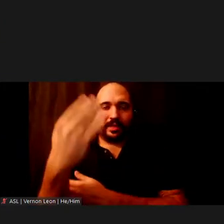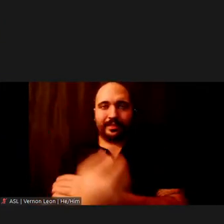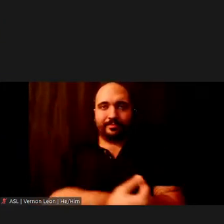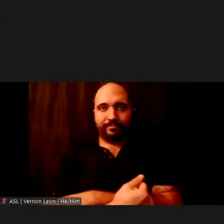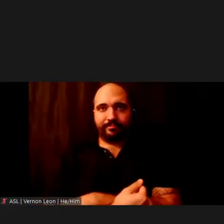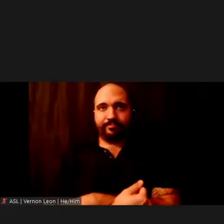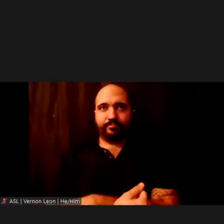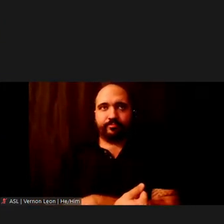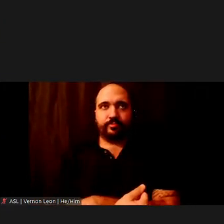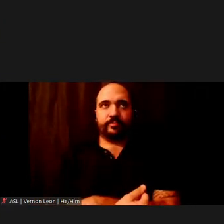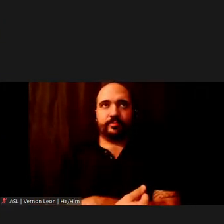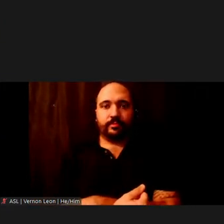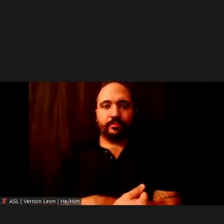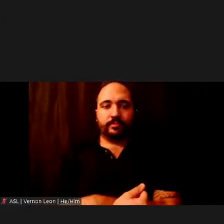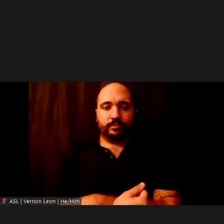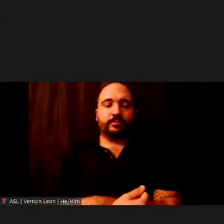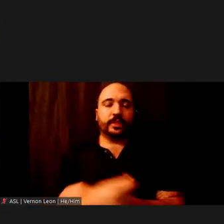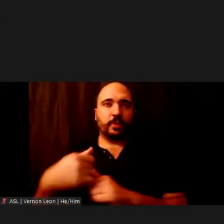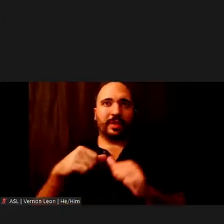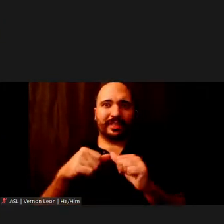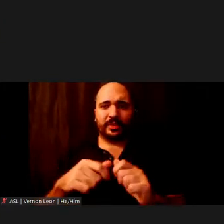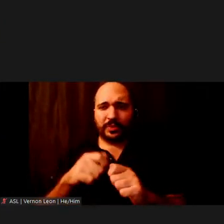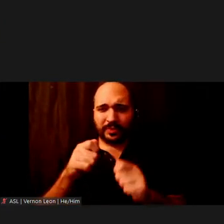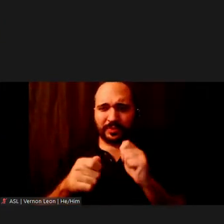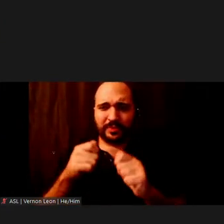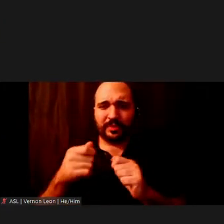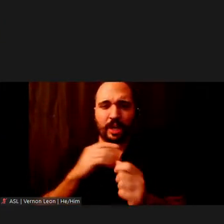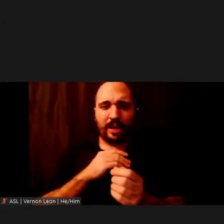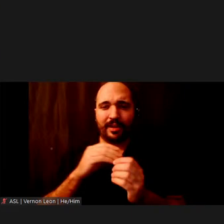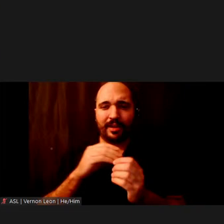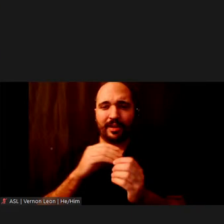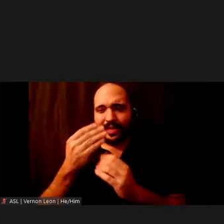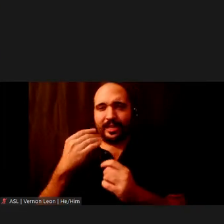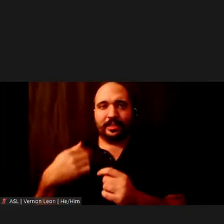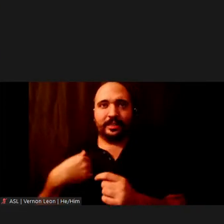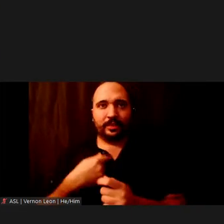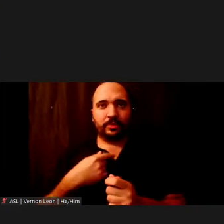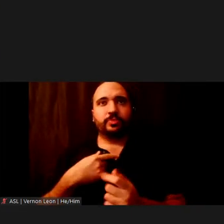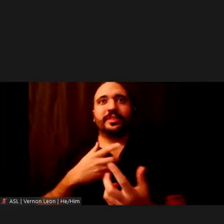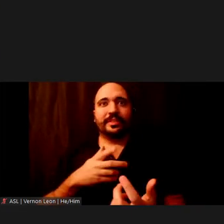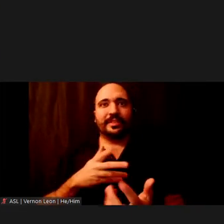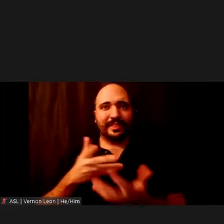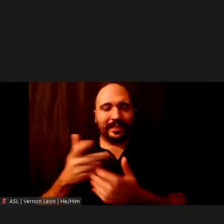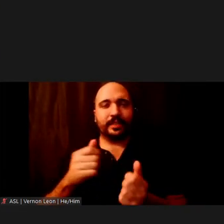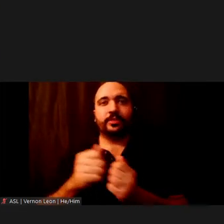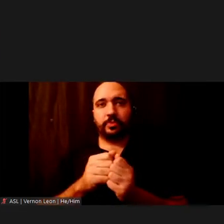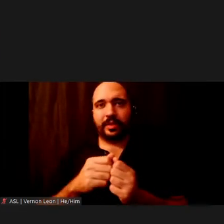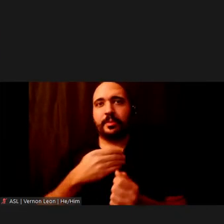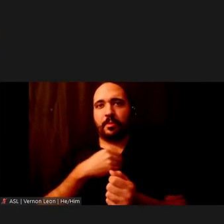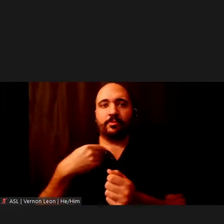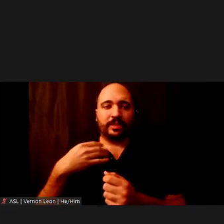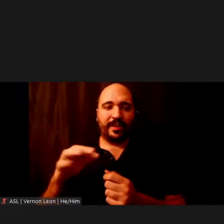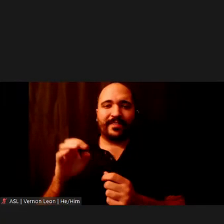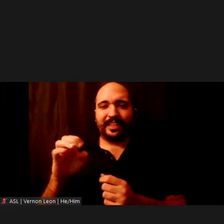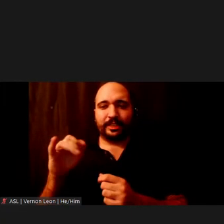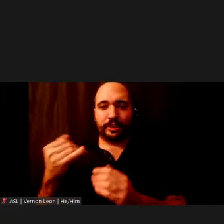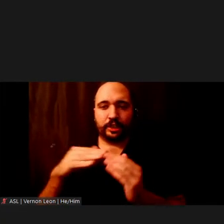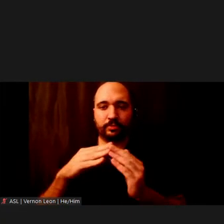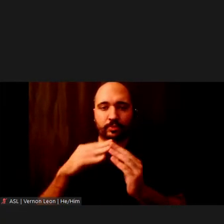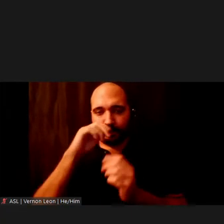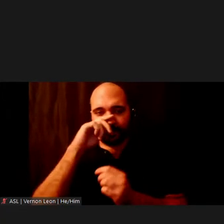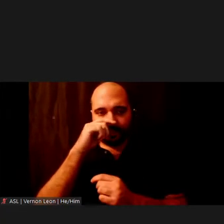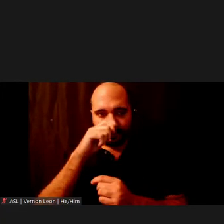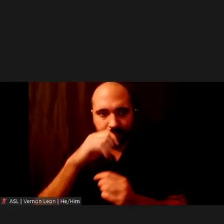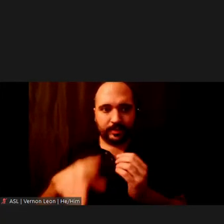We will continue to refine our data and assessment as we engage with members of environmental justice communities. In addition to the